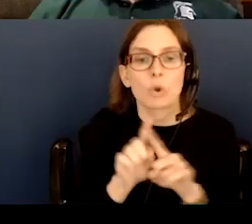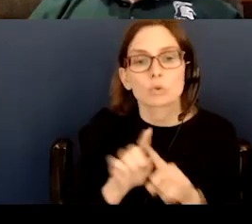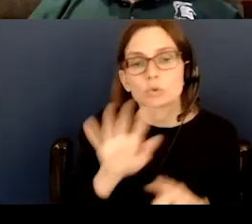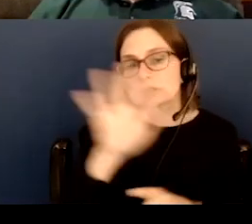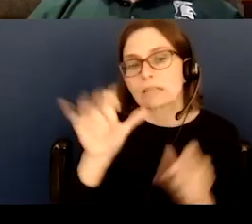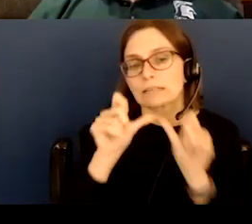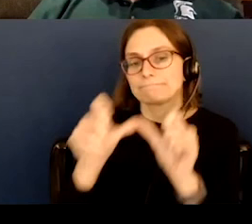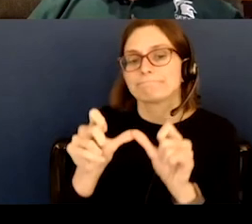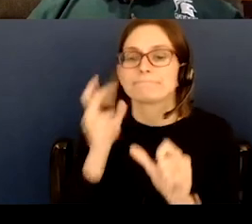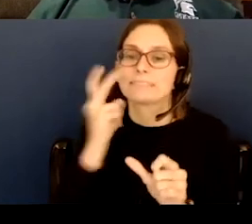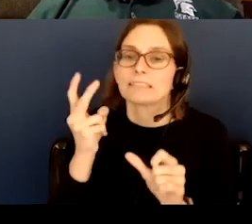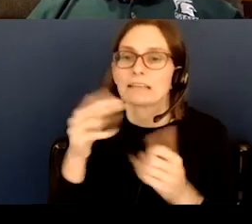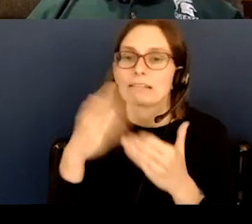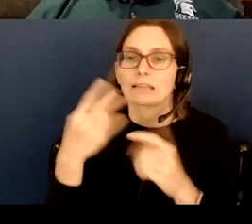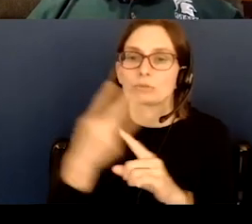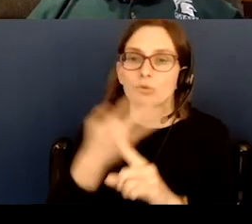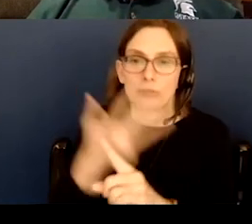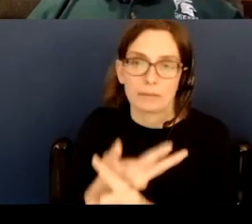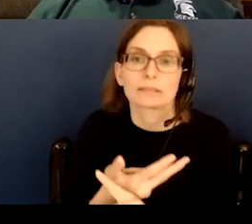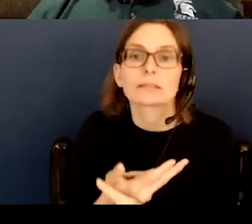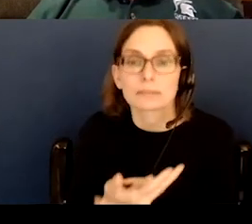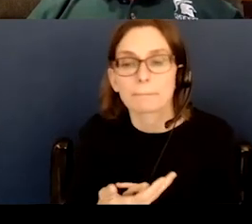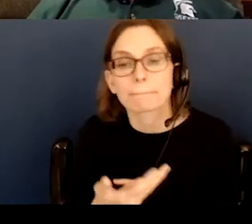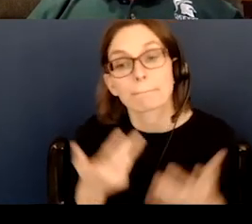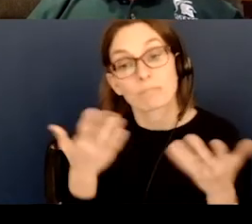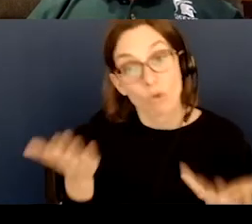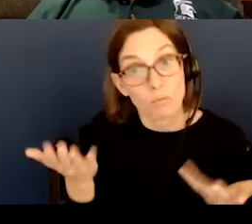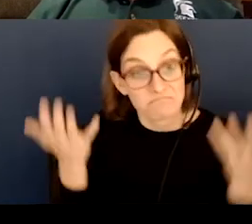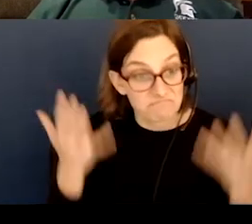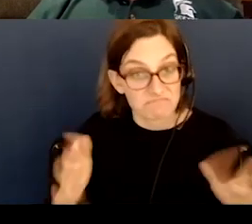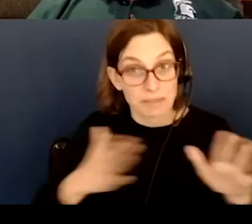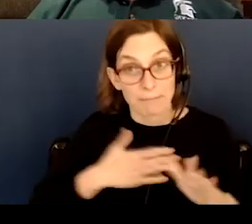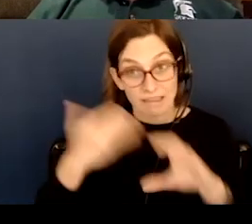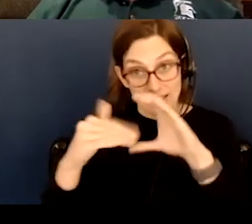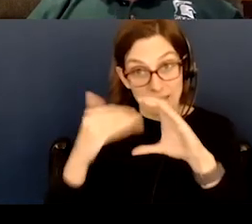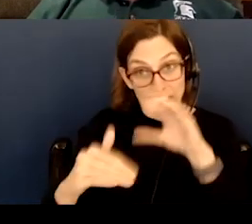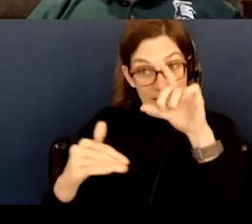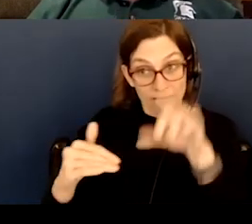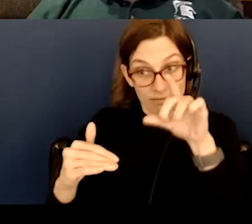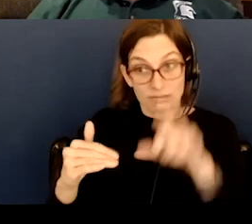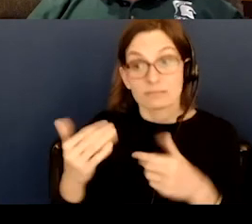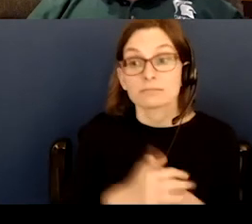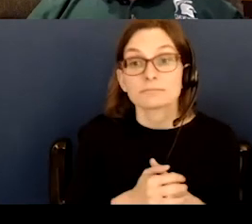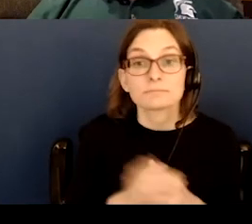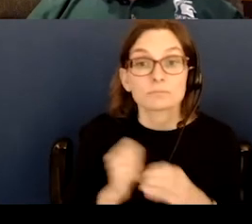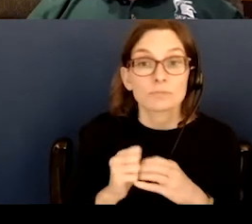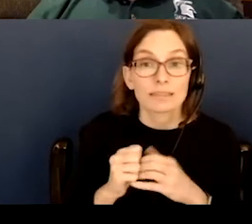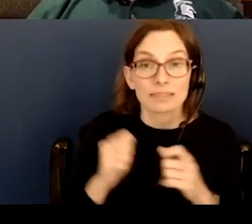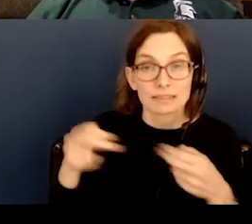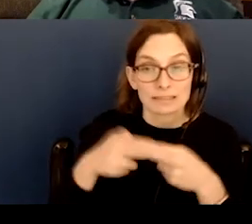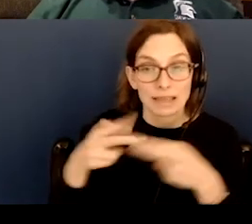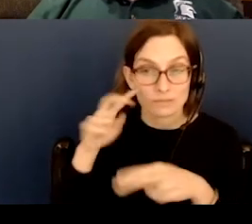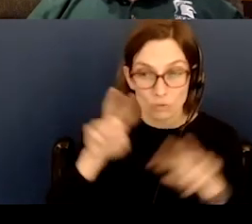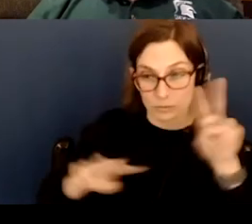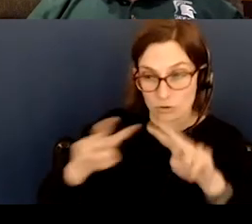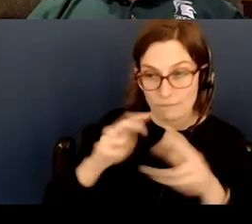another few months. So there is my address with the slides for the observing tips. And